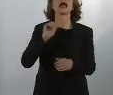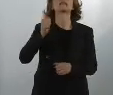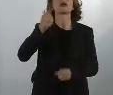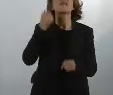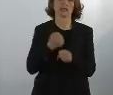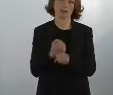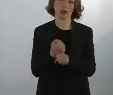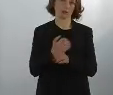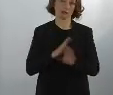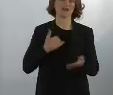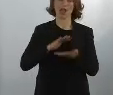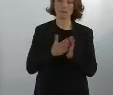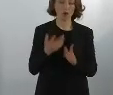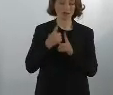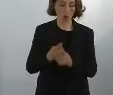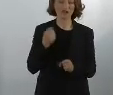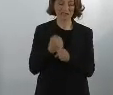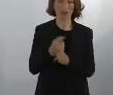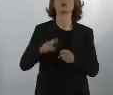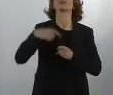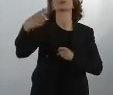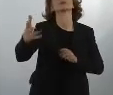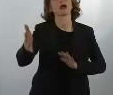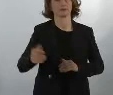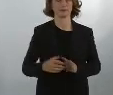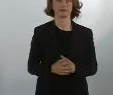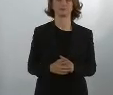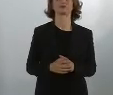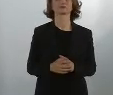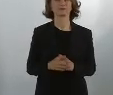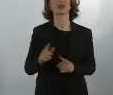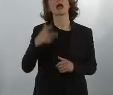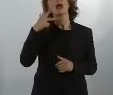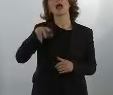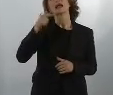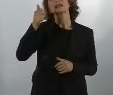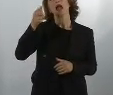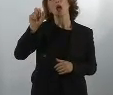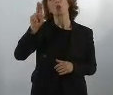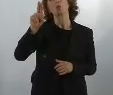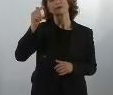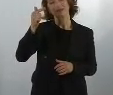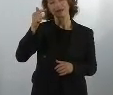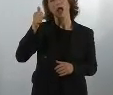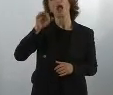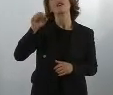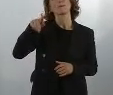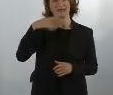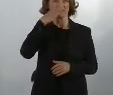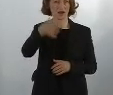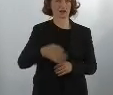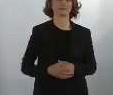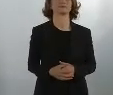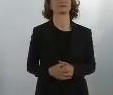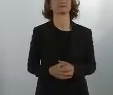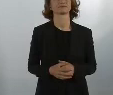these two other issues that we have already, or these two other decisions that we already have